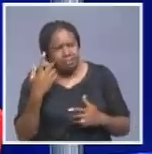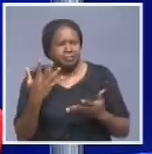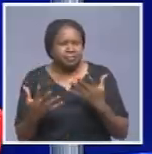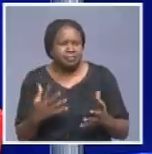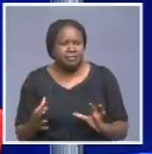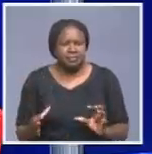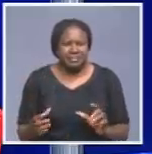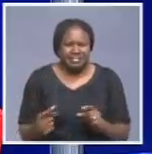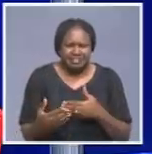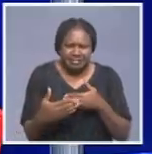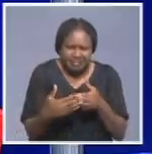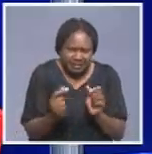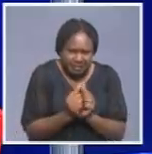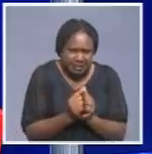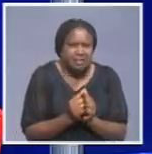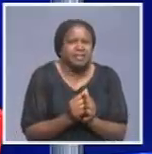in close contact,